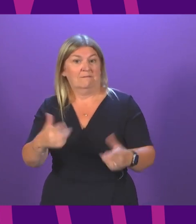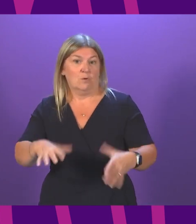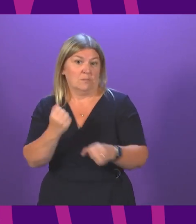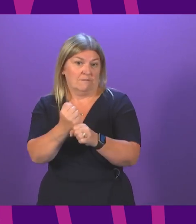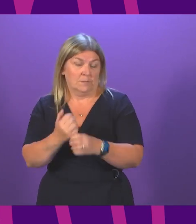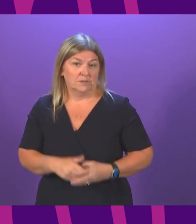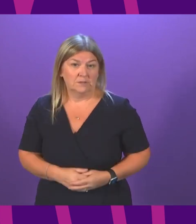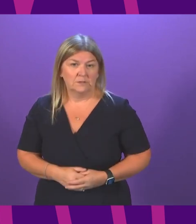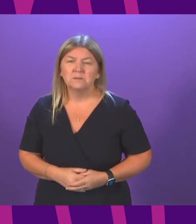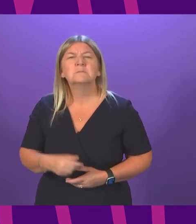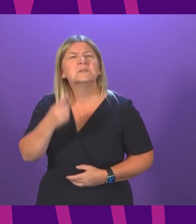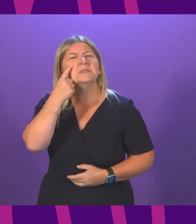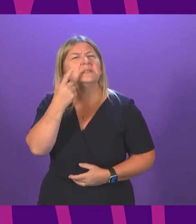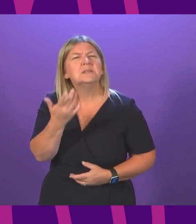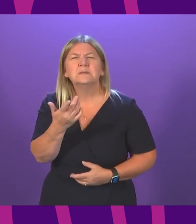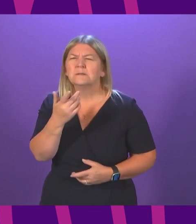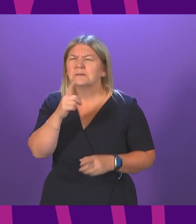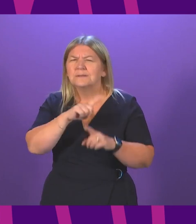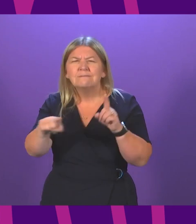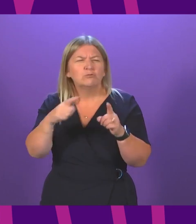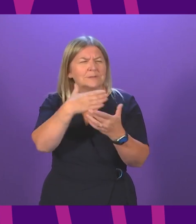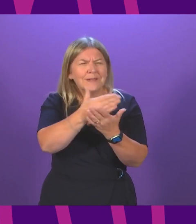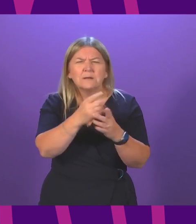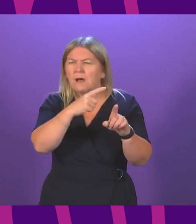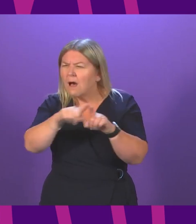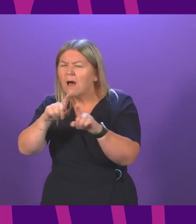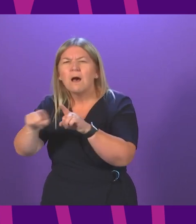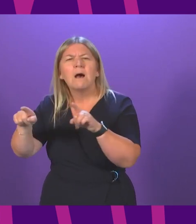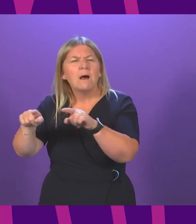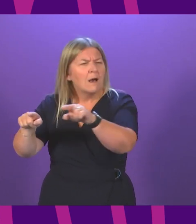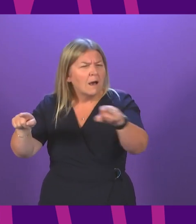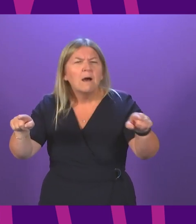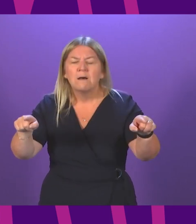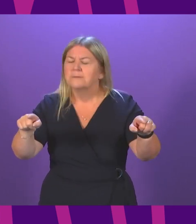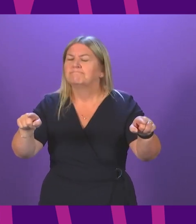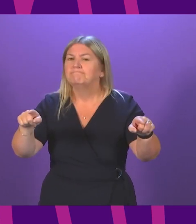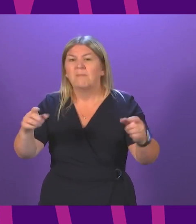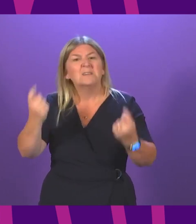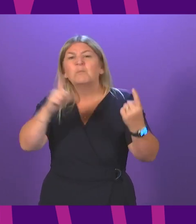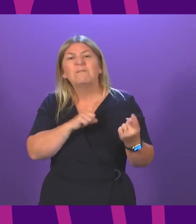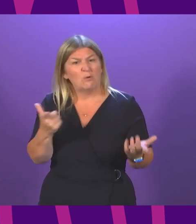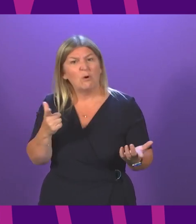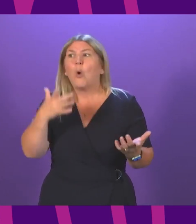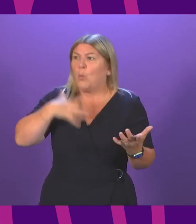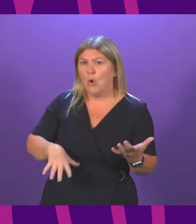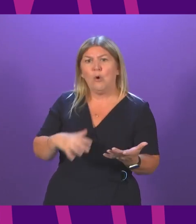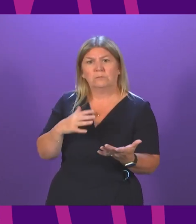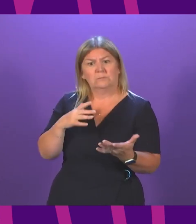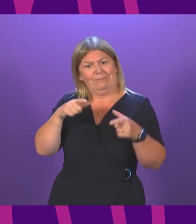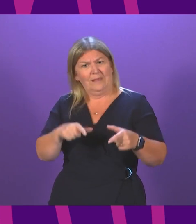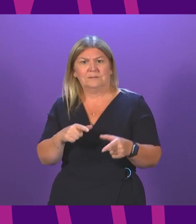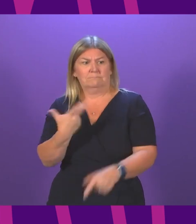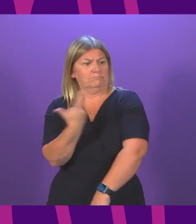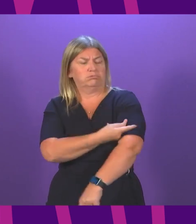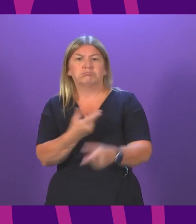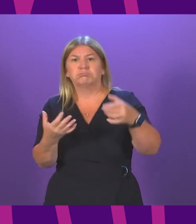across a range of different sectors yesterday an understanding of the reasons for this. Nobody wants any form of restrictions.